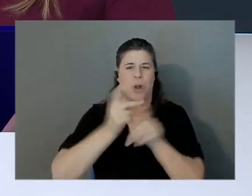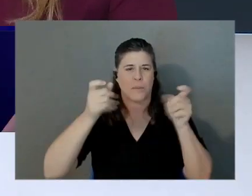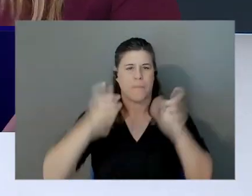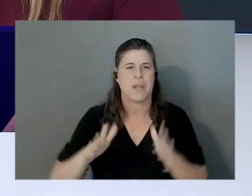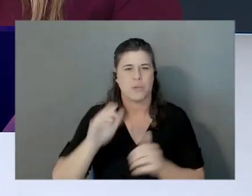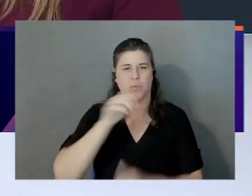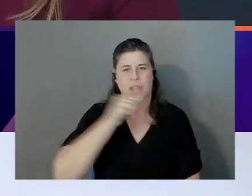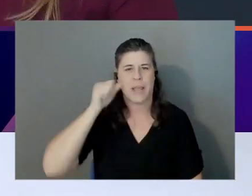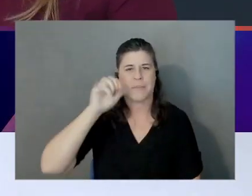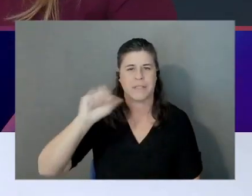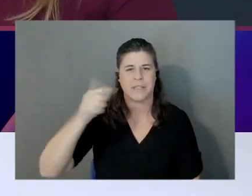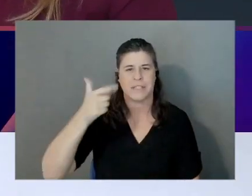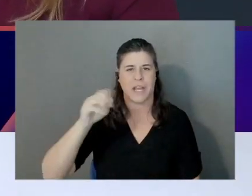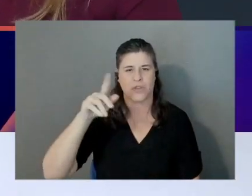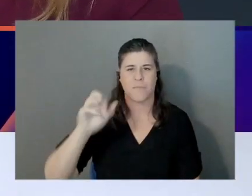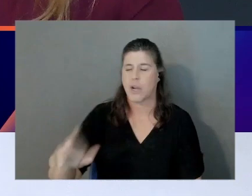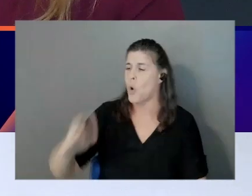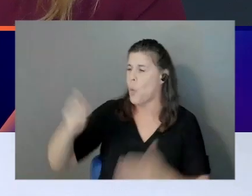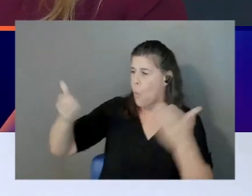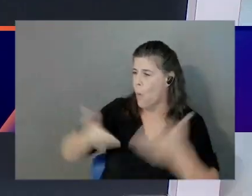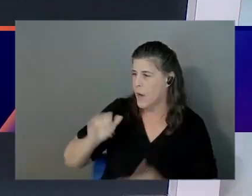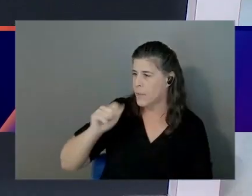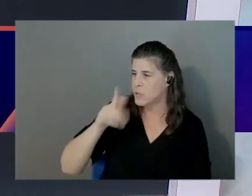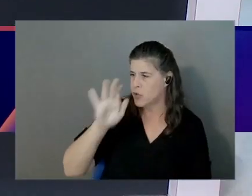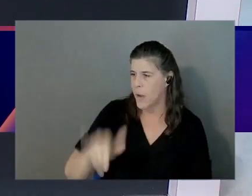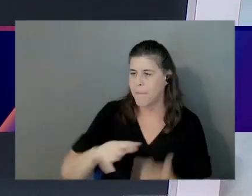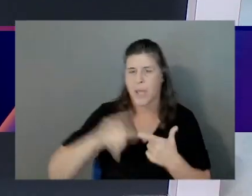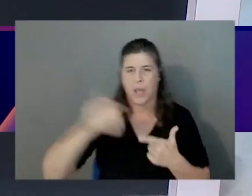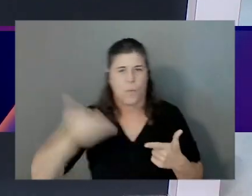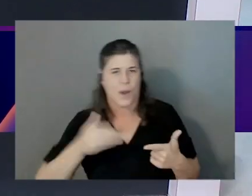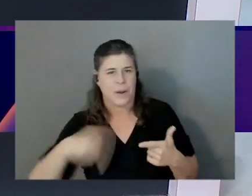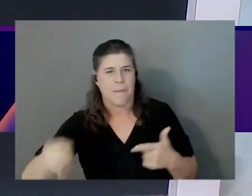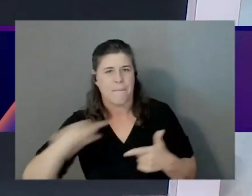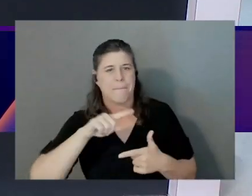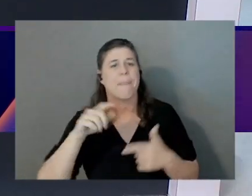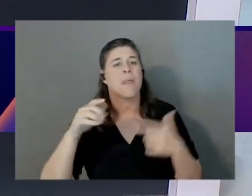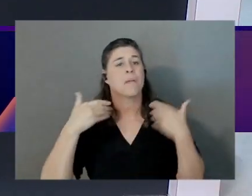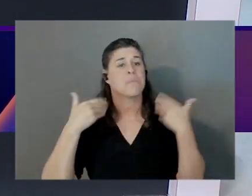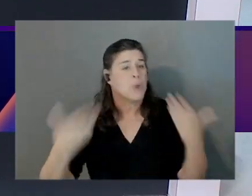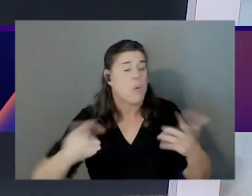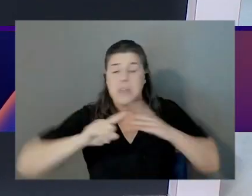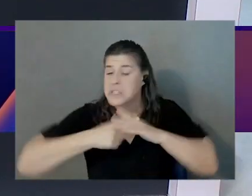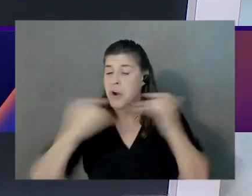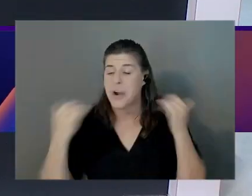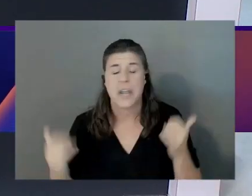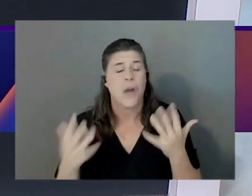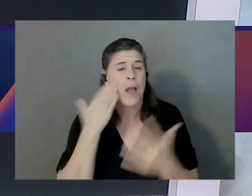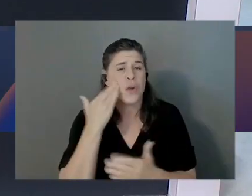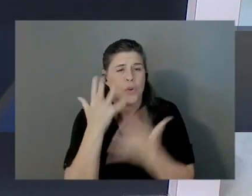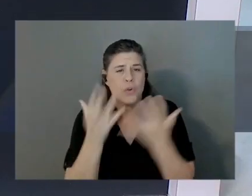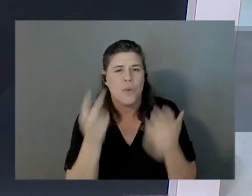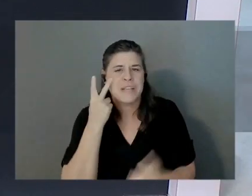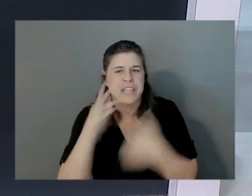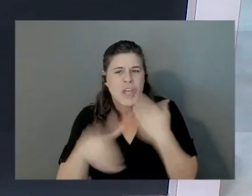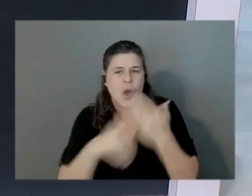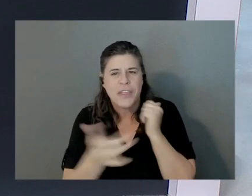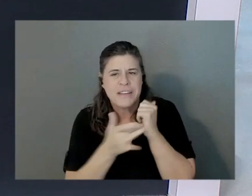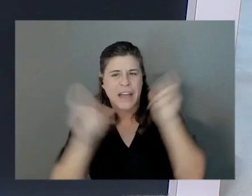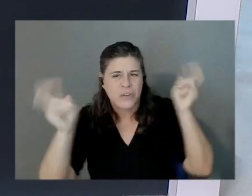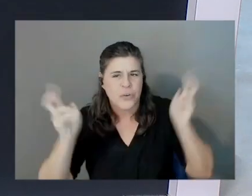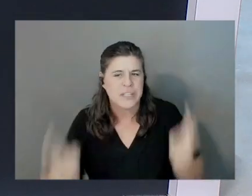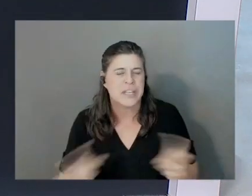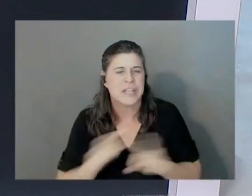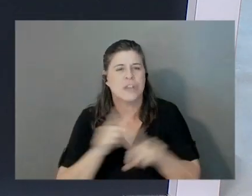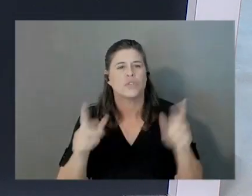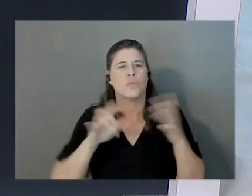Welcome, Shelby. Welcome, Rishabh. So let's just dump right in. I know you want to see all the technical details. So let's start with the